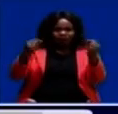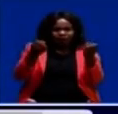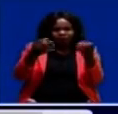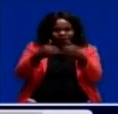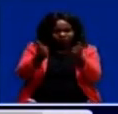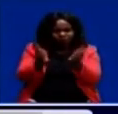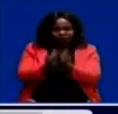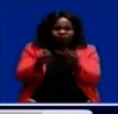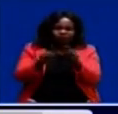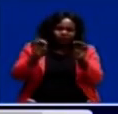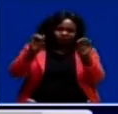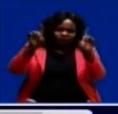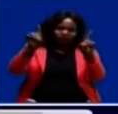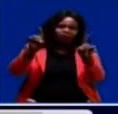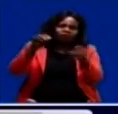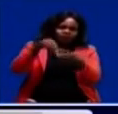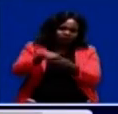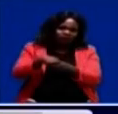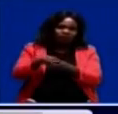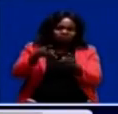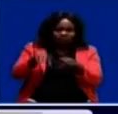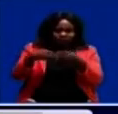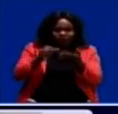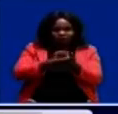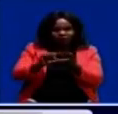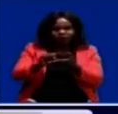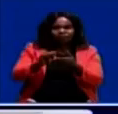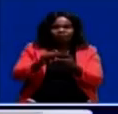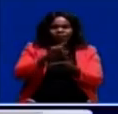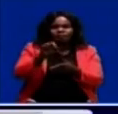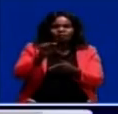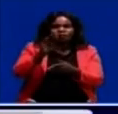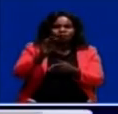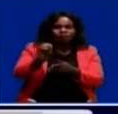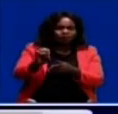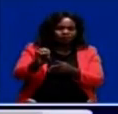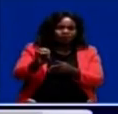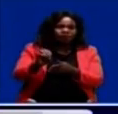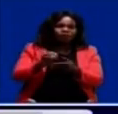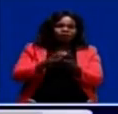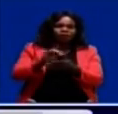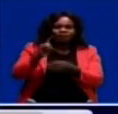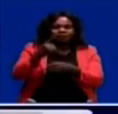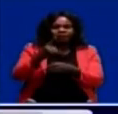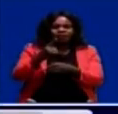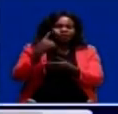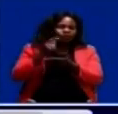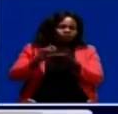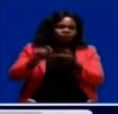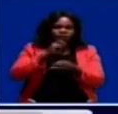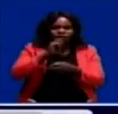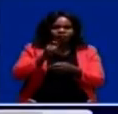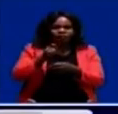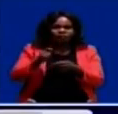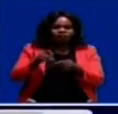education sector. This is contained in a statement issued to ZNBC News by First Secretary Press at the Zambian embassy